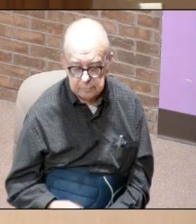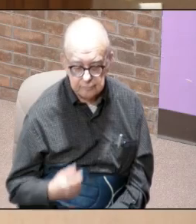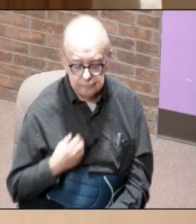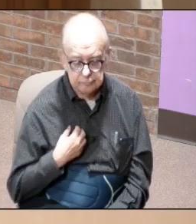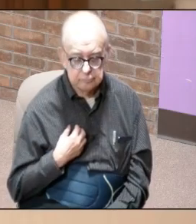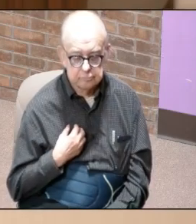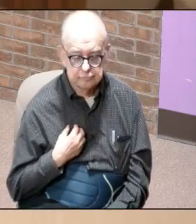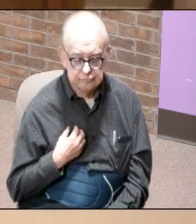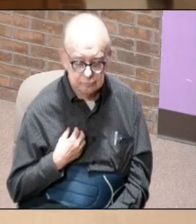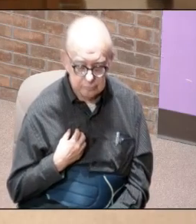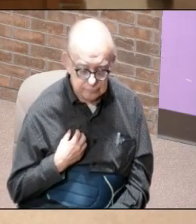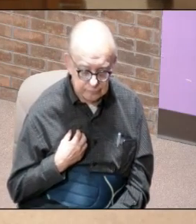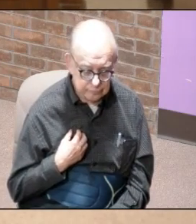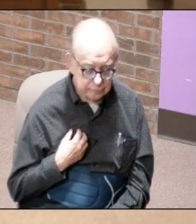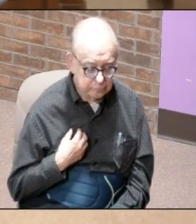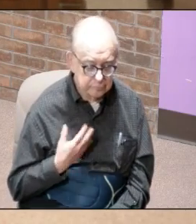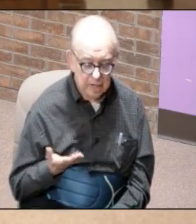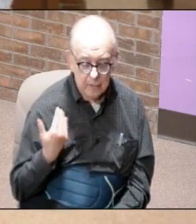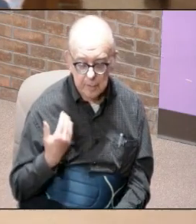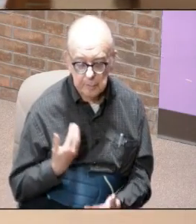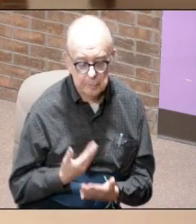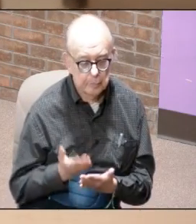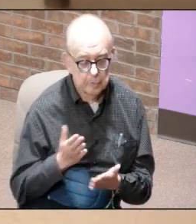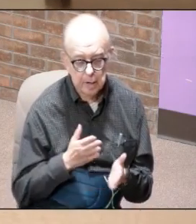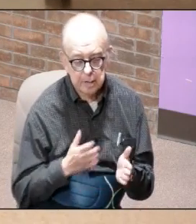I have no pre-scripted messages